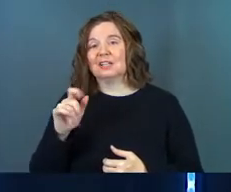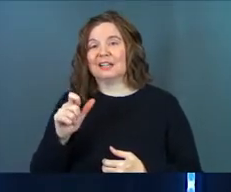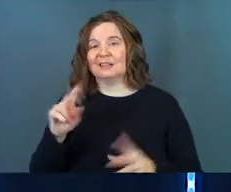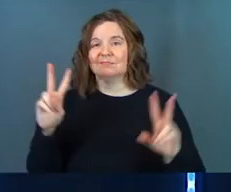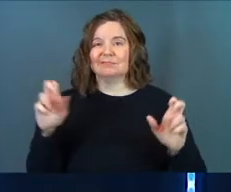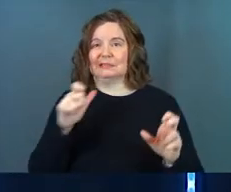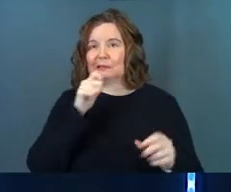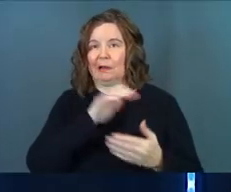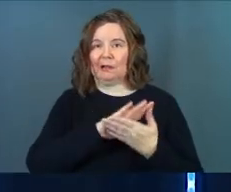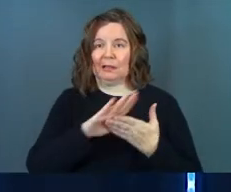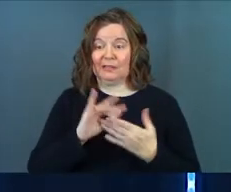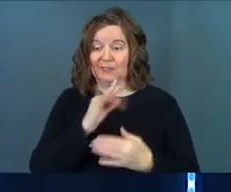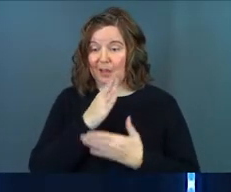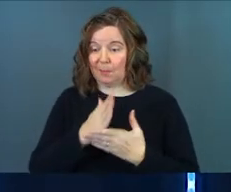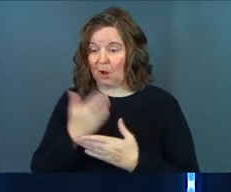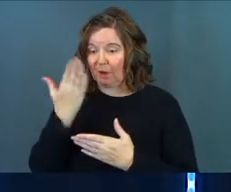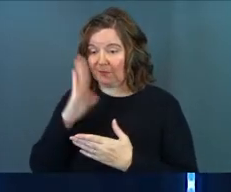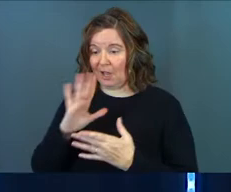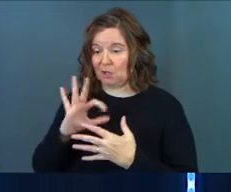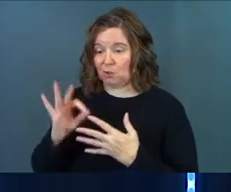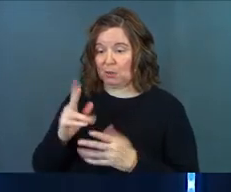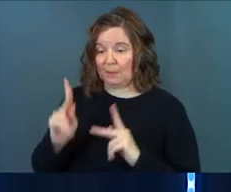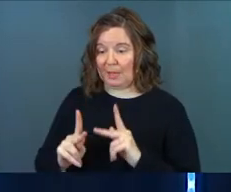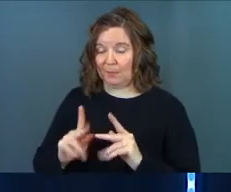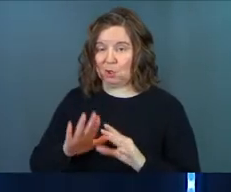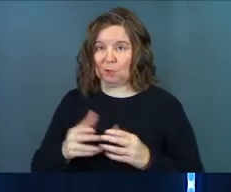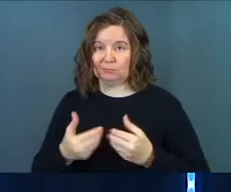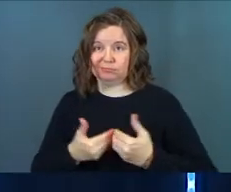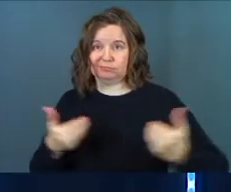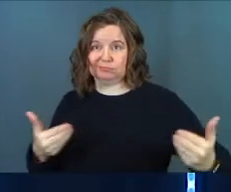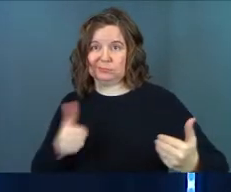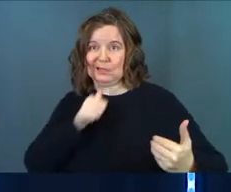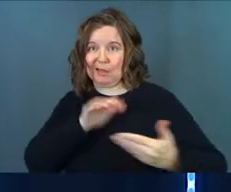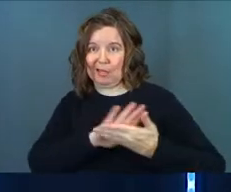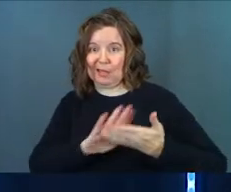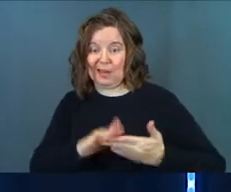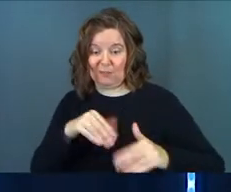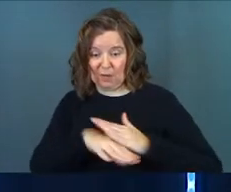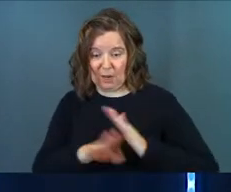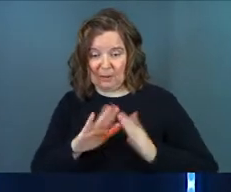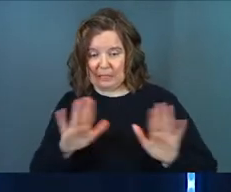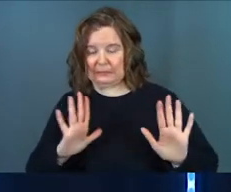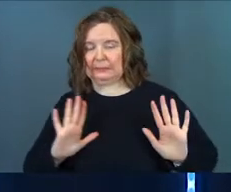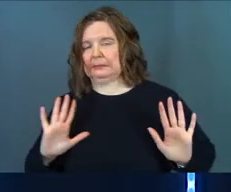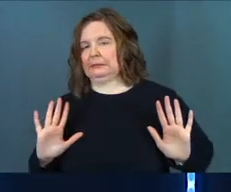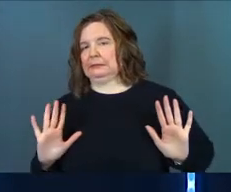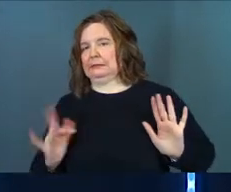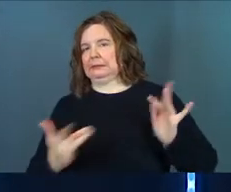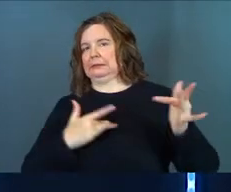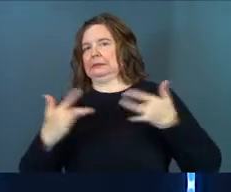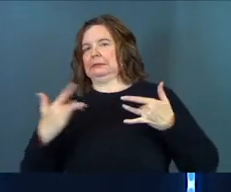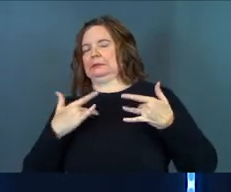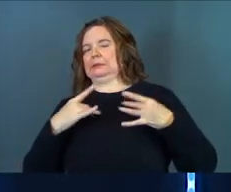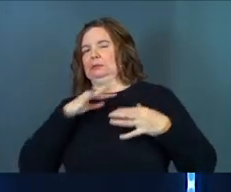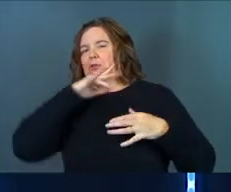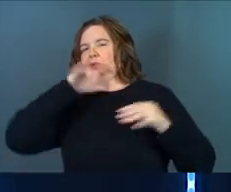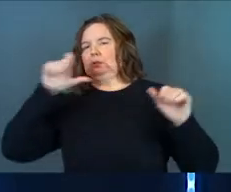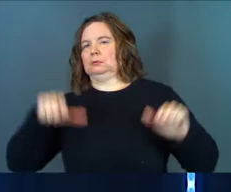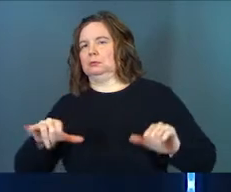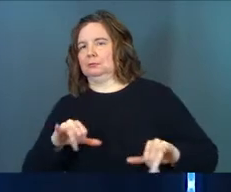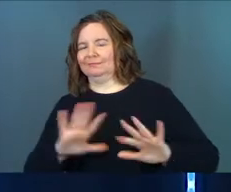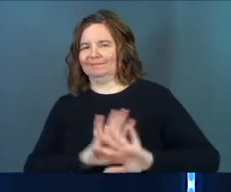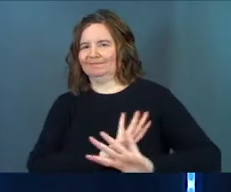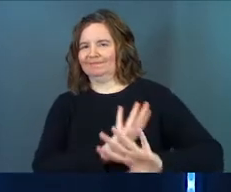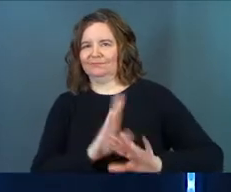unclean. If you're not part of God's chosen people, you're unclean. And if we walk into your house, we could get unclean. Some of your, you know,